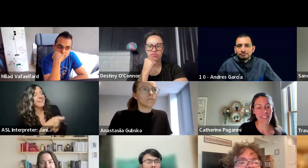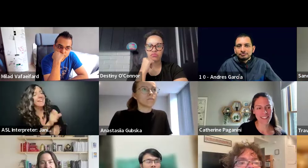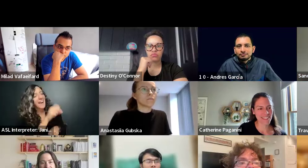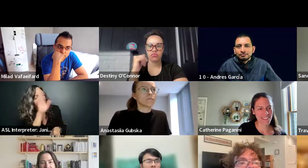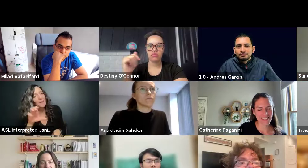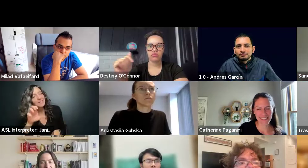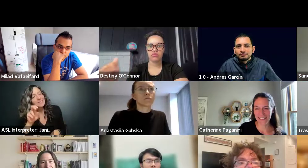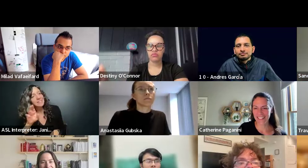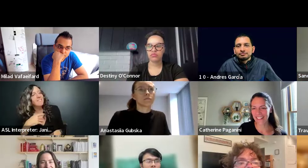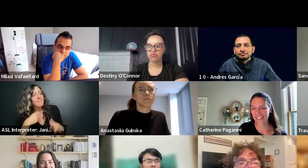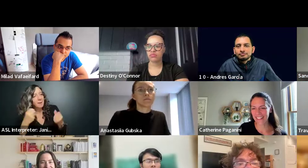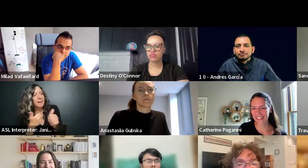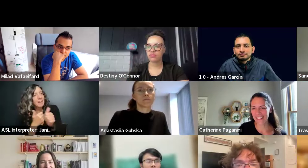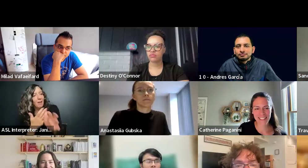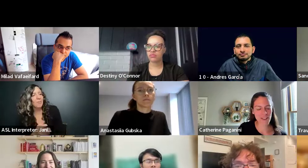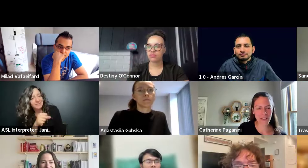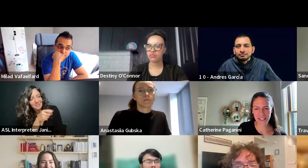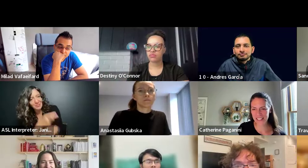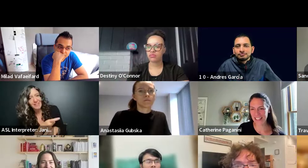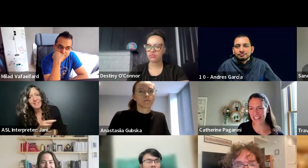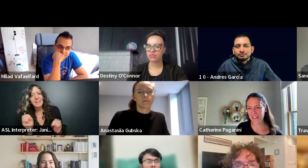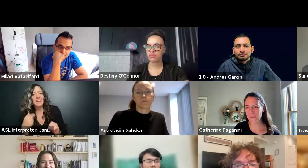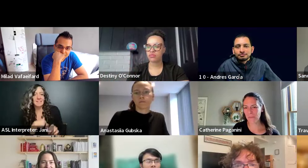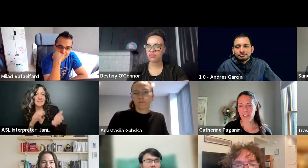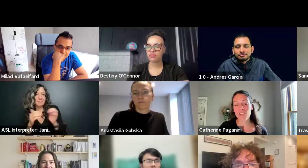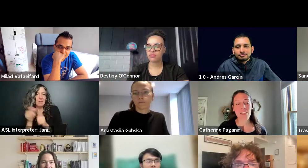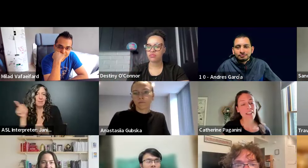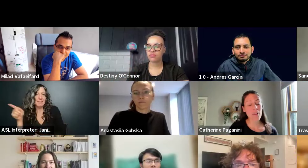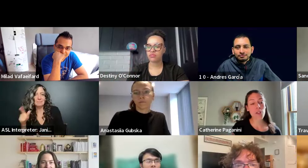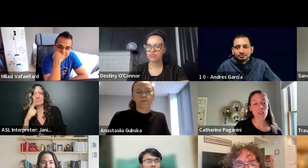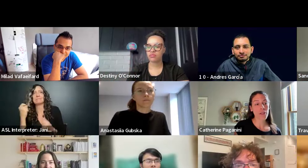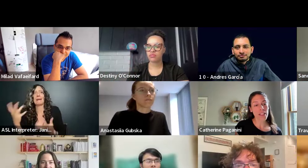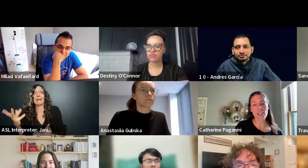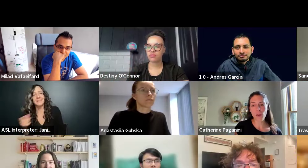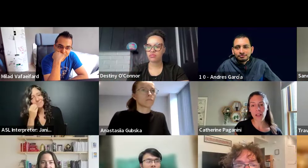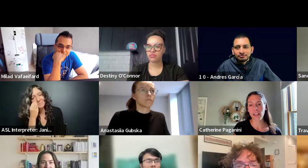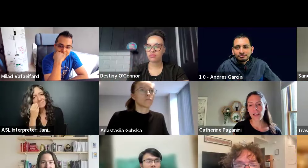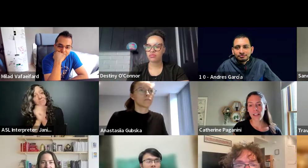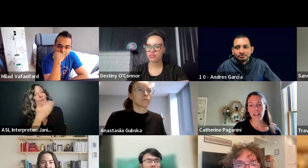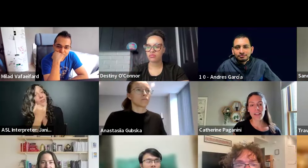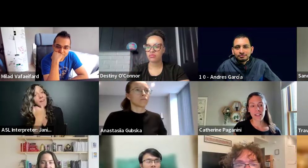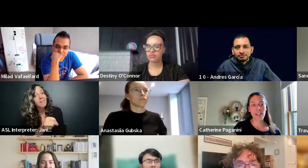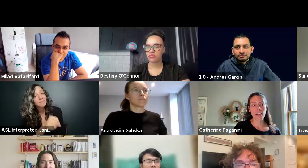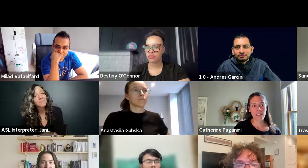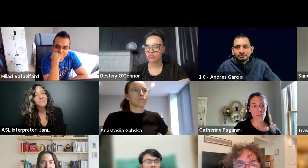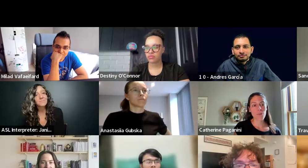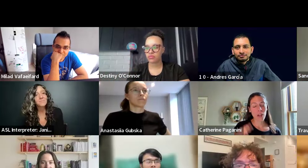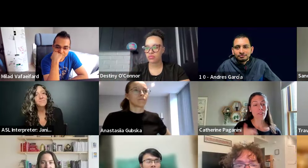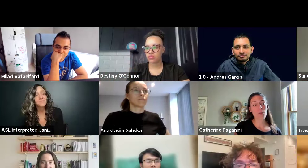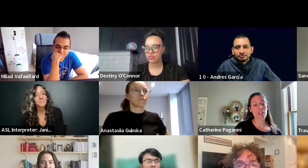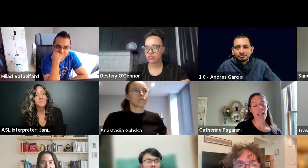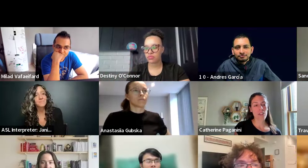I don't think any of us compares. Um, so yeah, yeah, we should do it. And that's why, uh, like